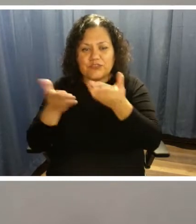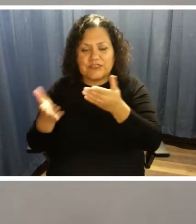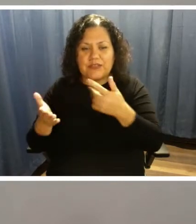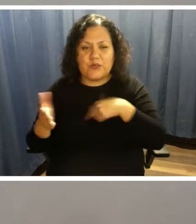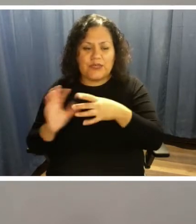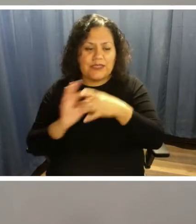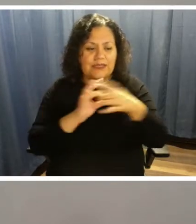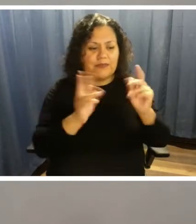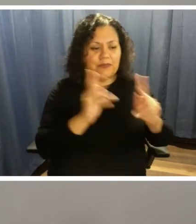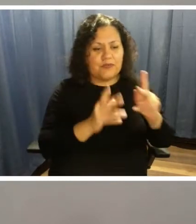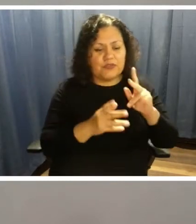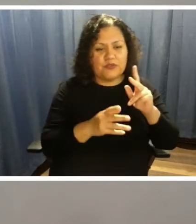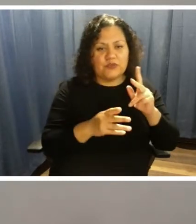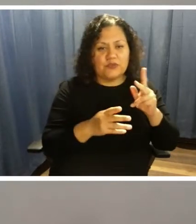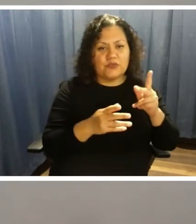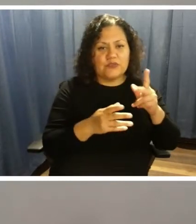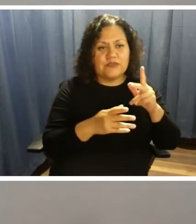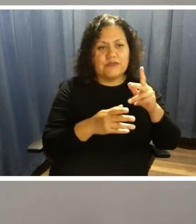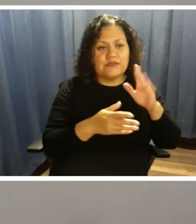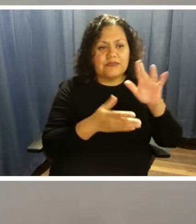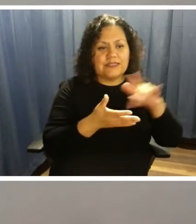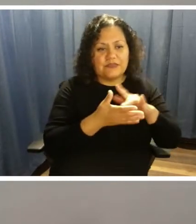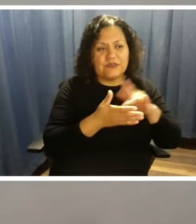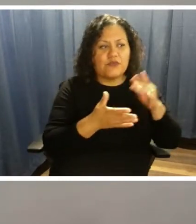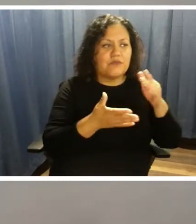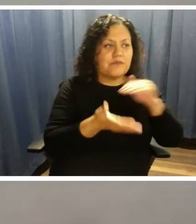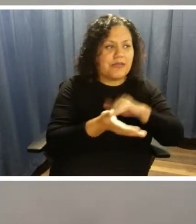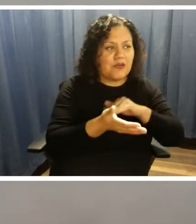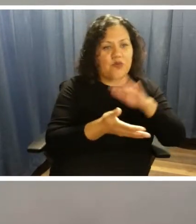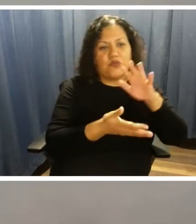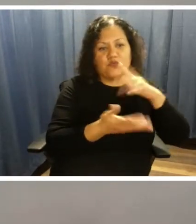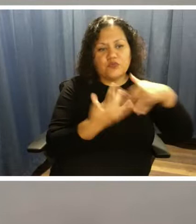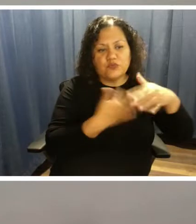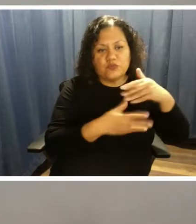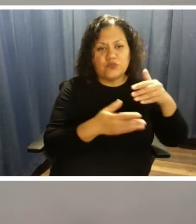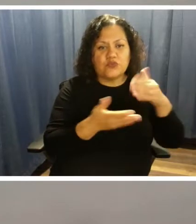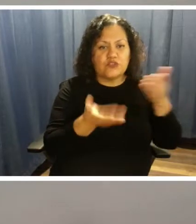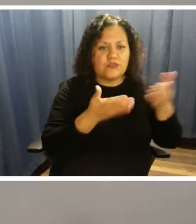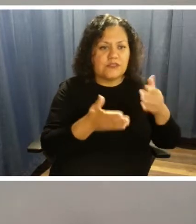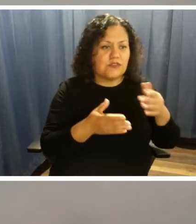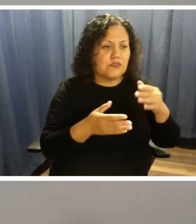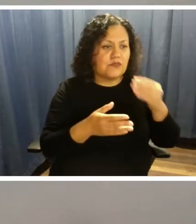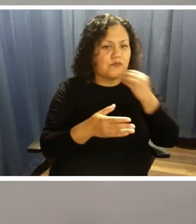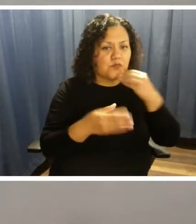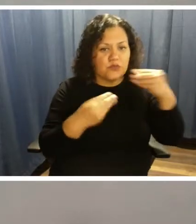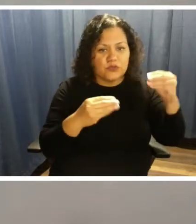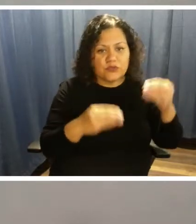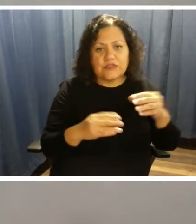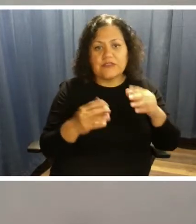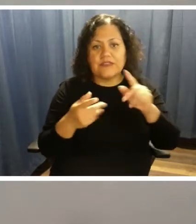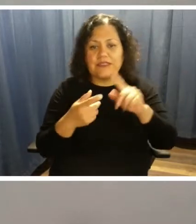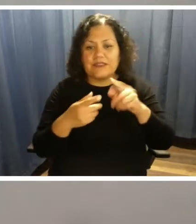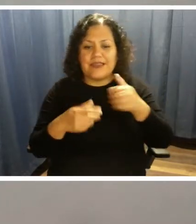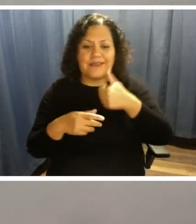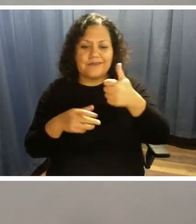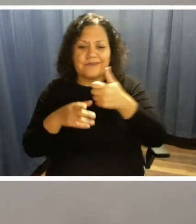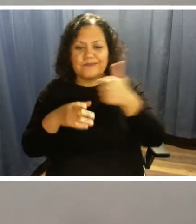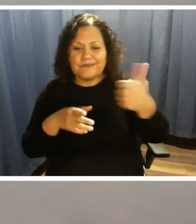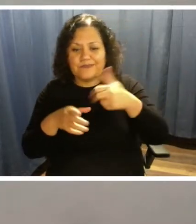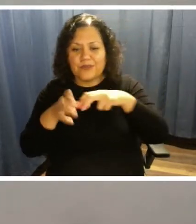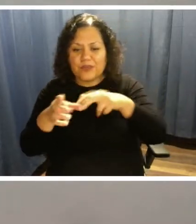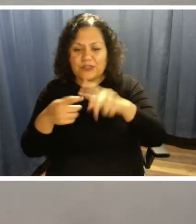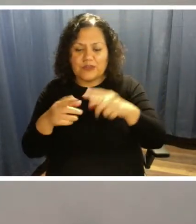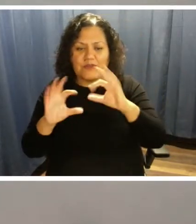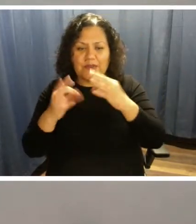services and appointments, to grocery stores and pharmacies, and to family and friends. Before COVID